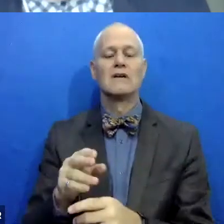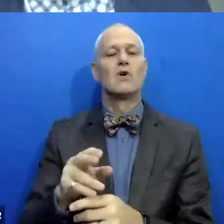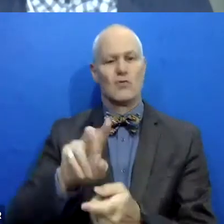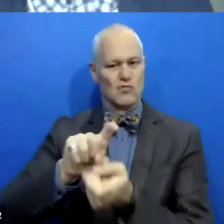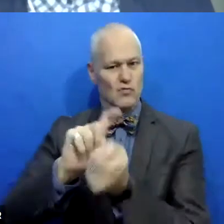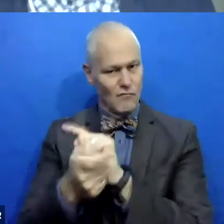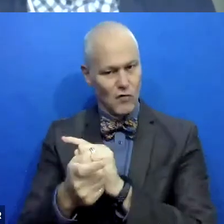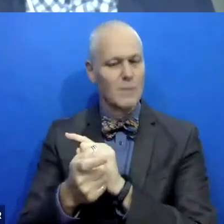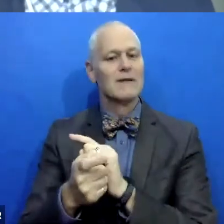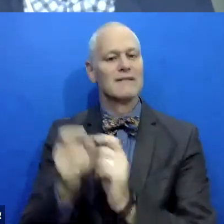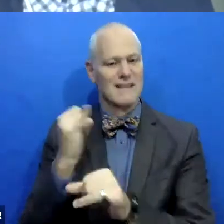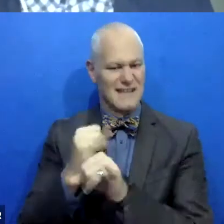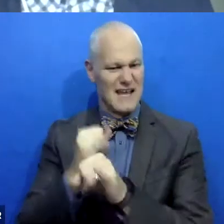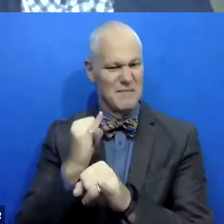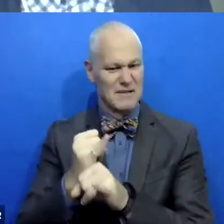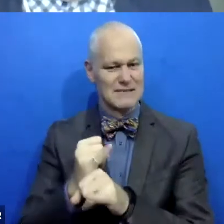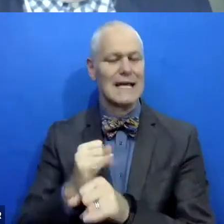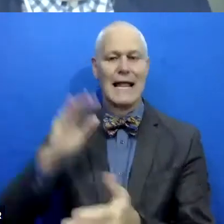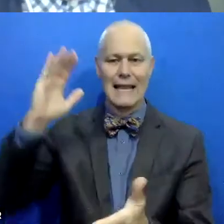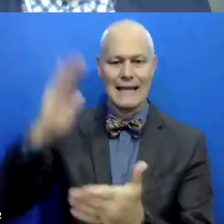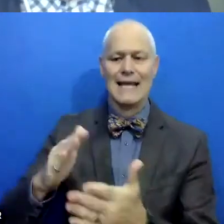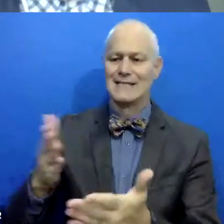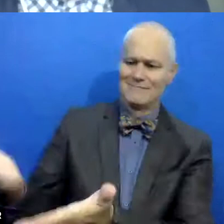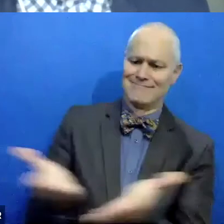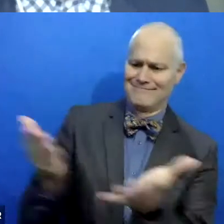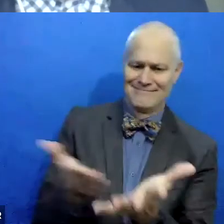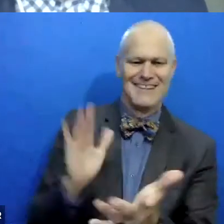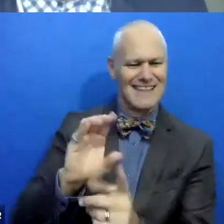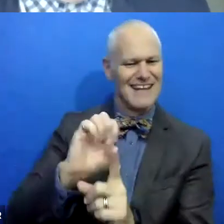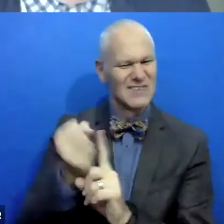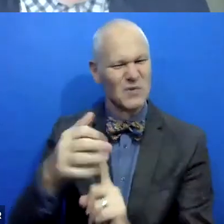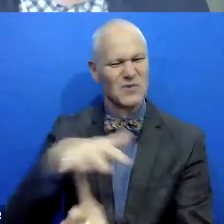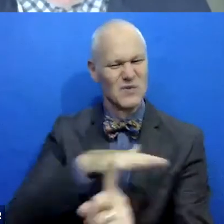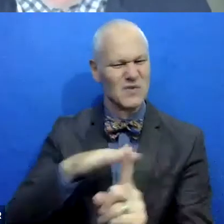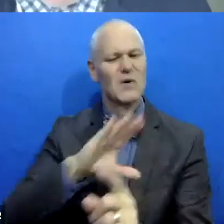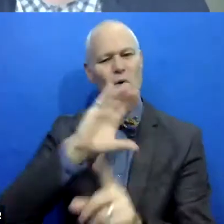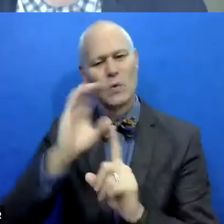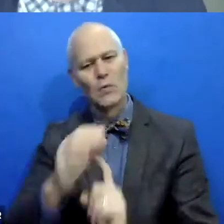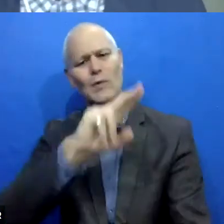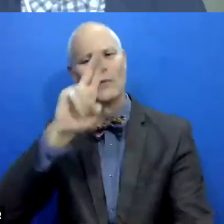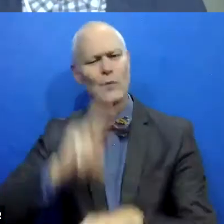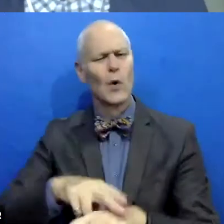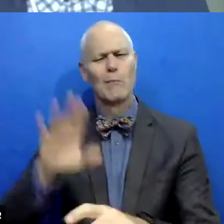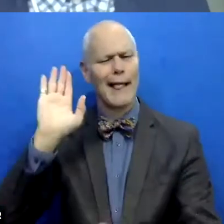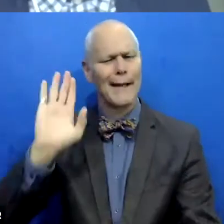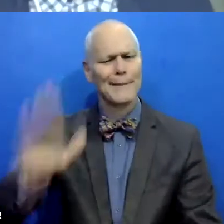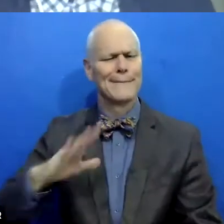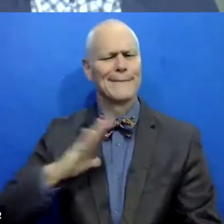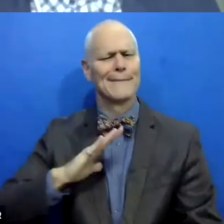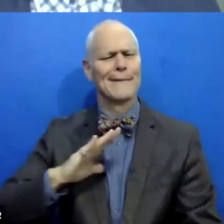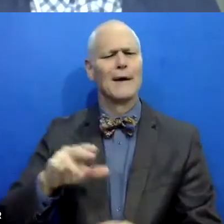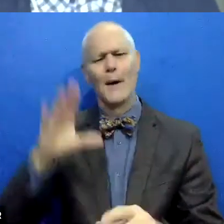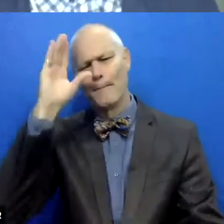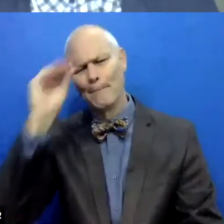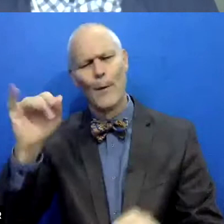on climate. So it was less welcoming to the social and cultural norms that justify boys